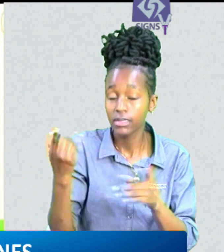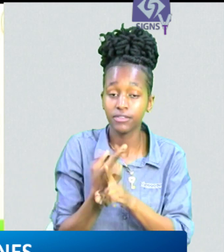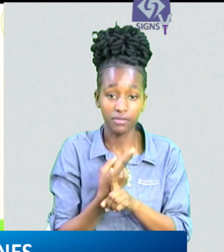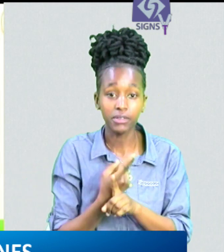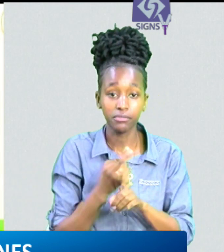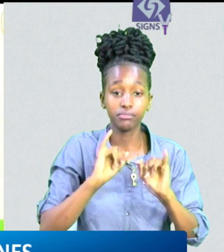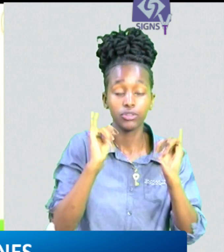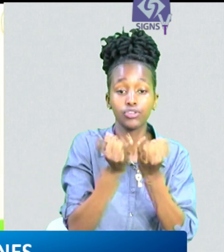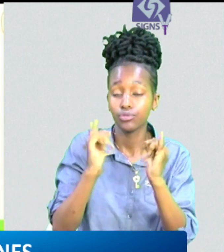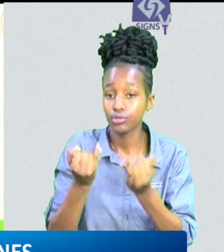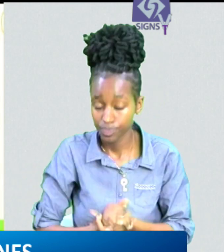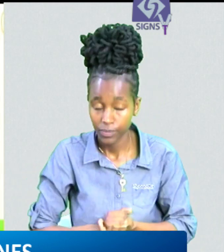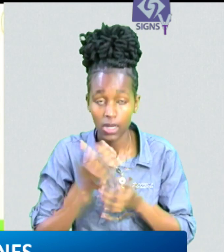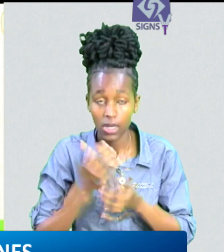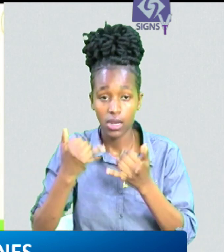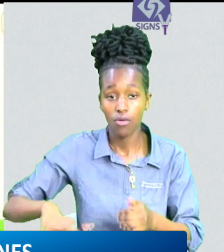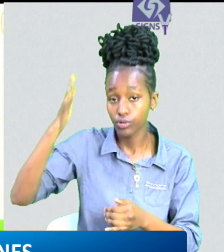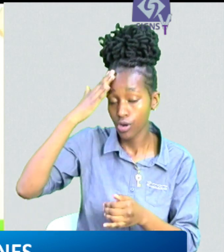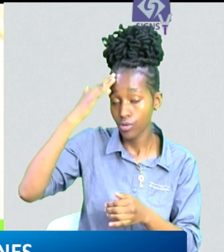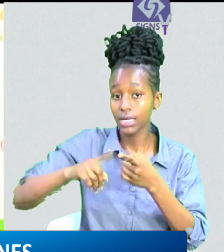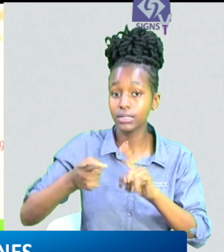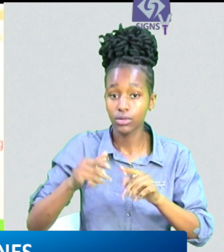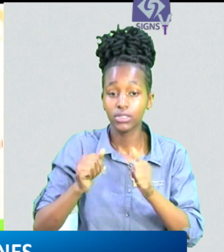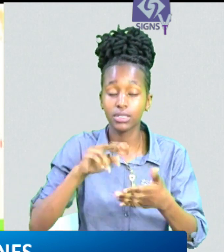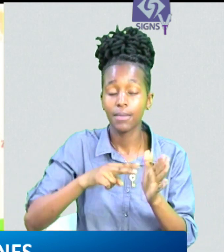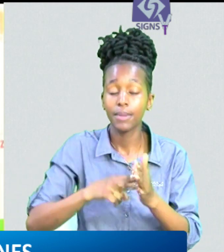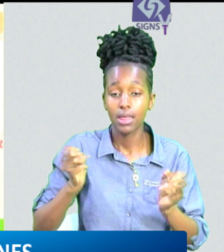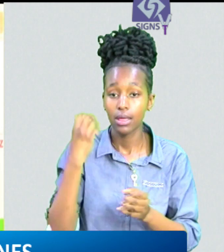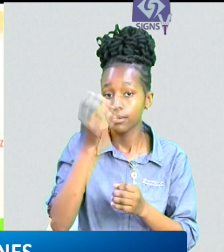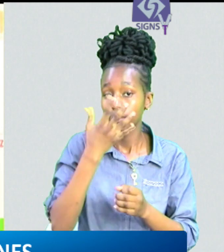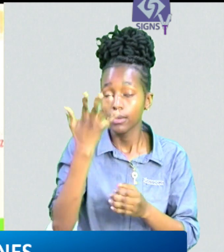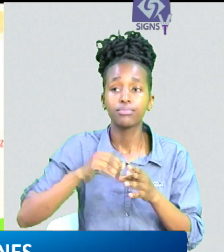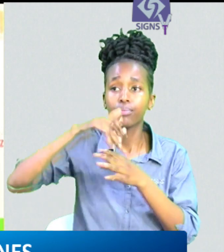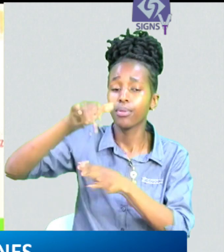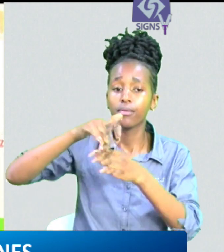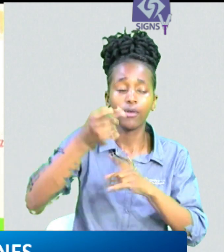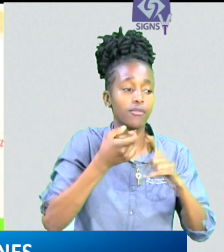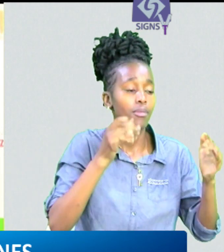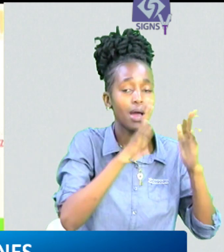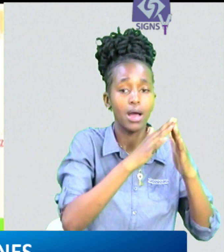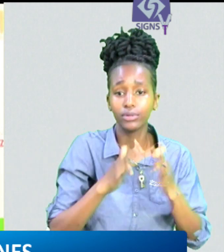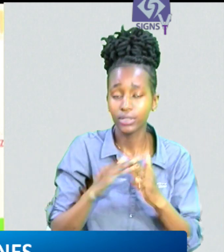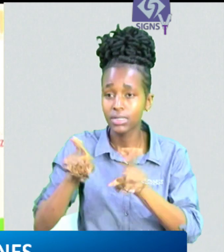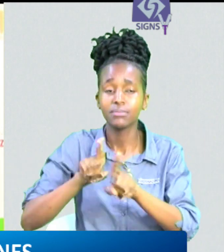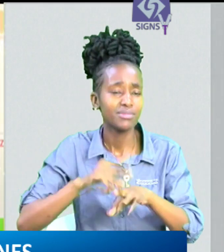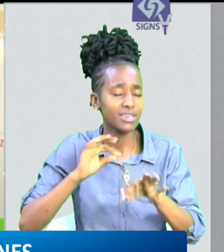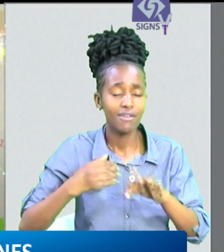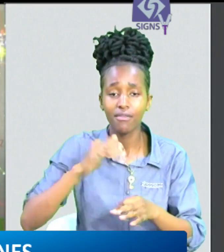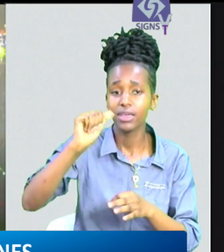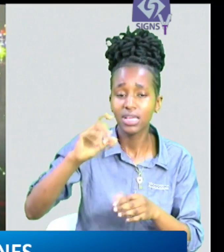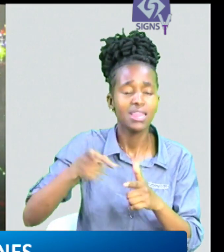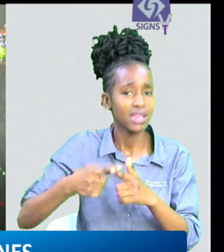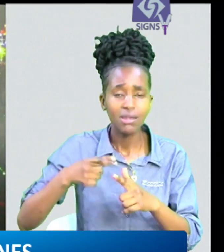affordable housing program is uh is one that has met the green standards which means that the air circulation within the houses